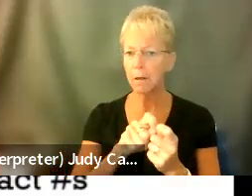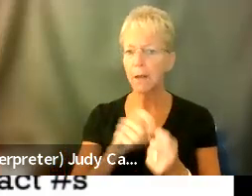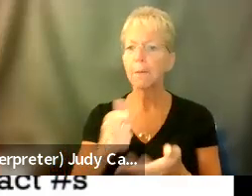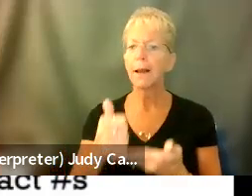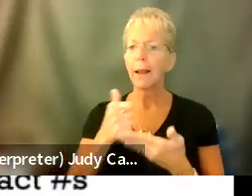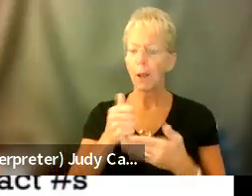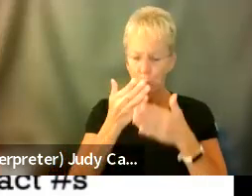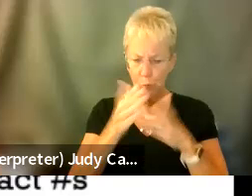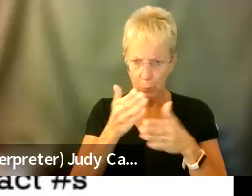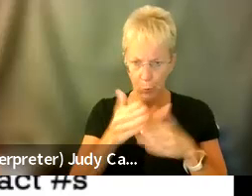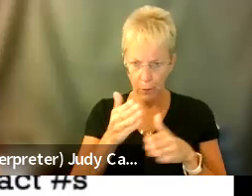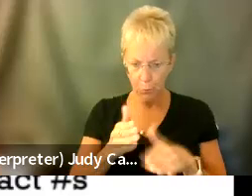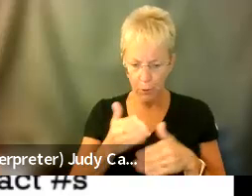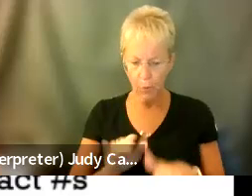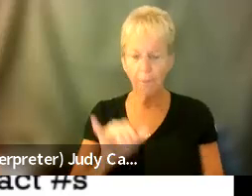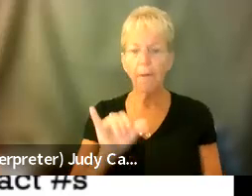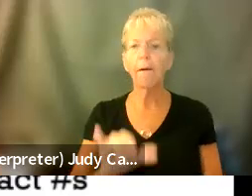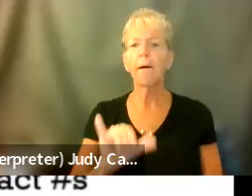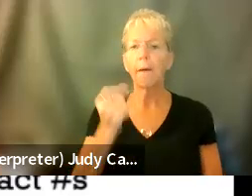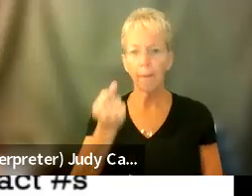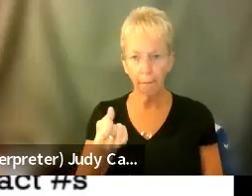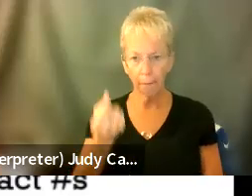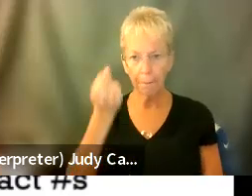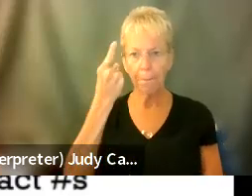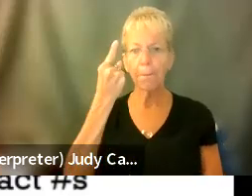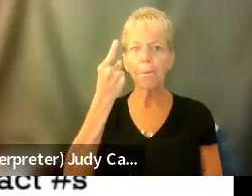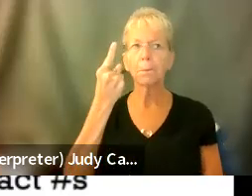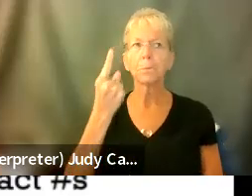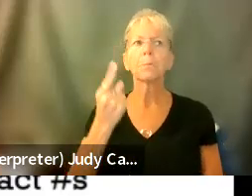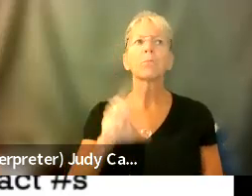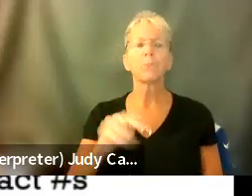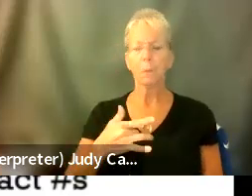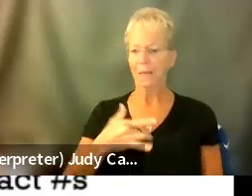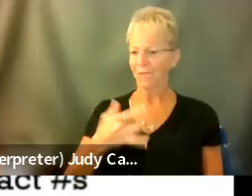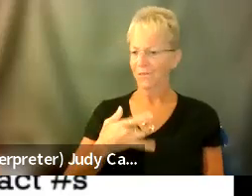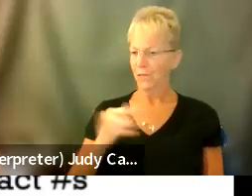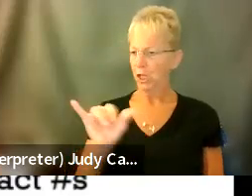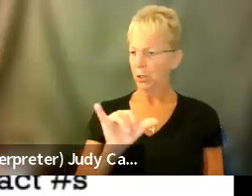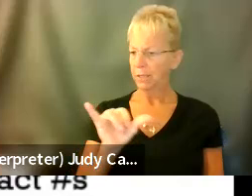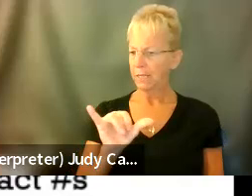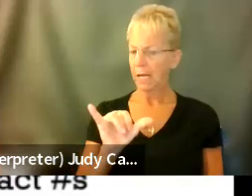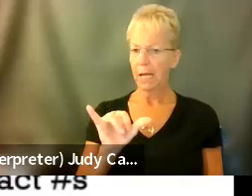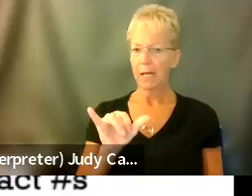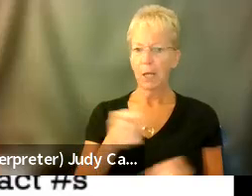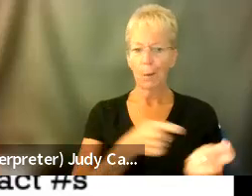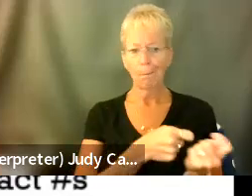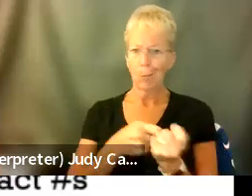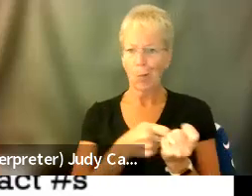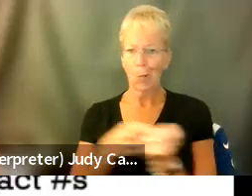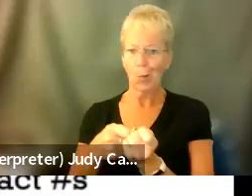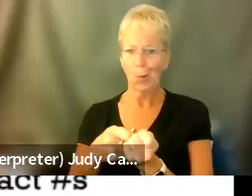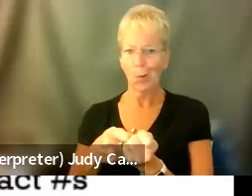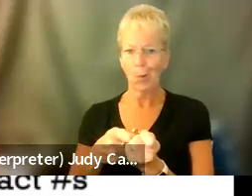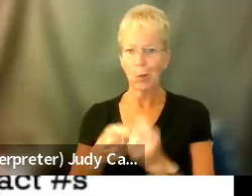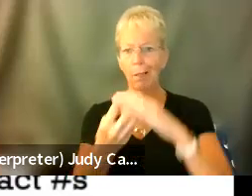break that down when she understood, oh, it feels like I'm being pulled through